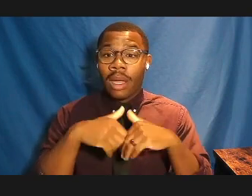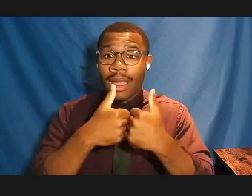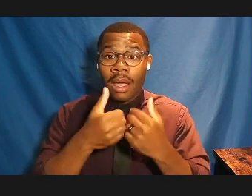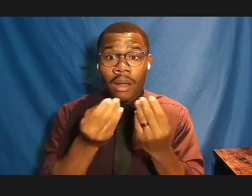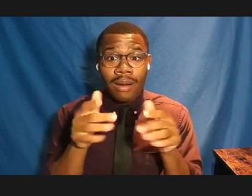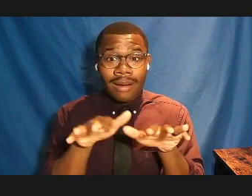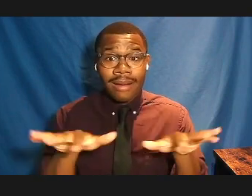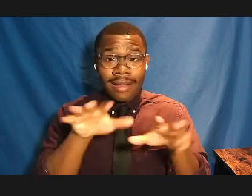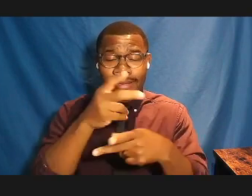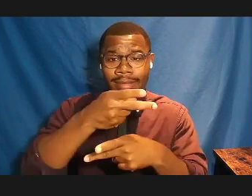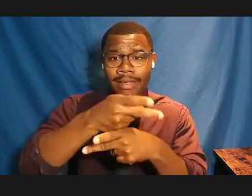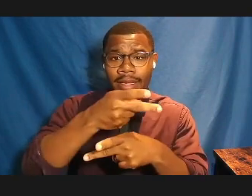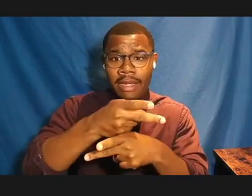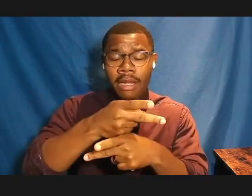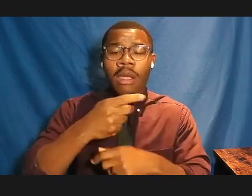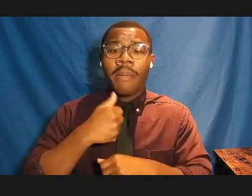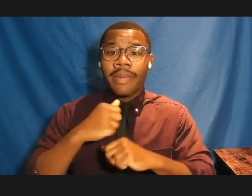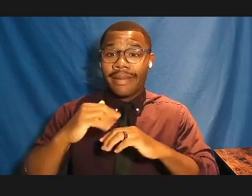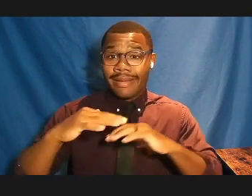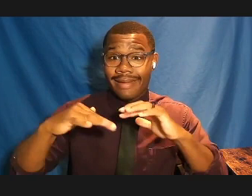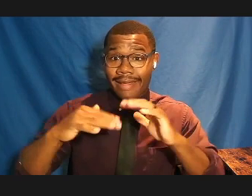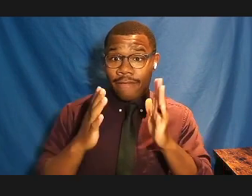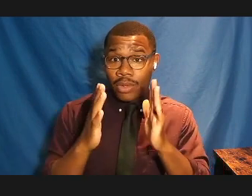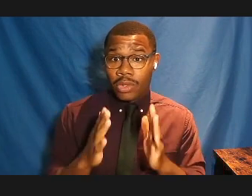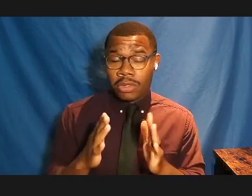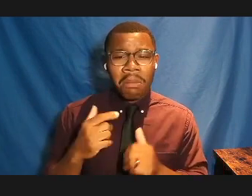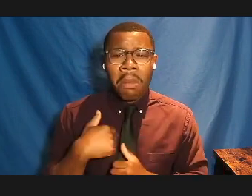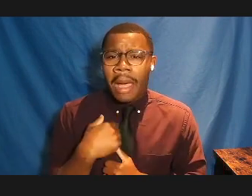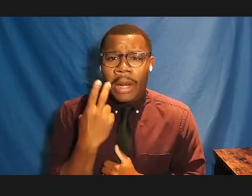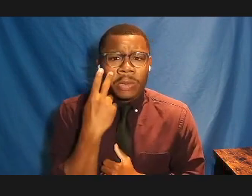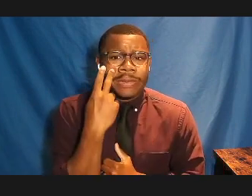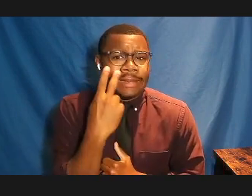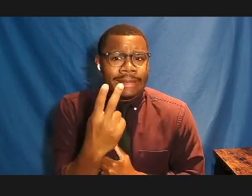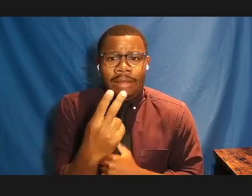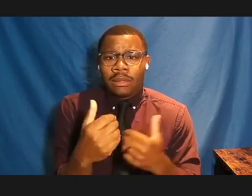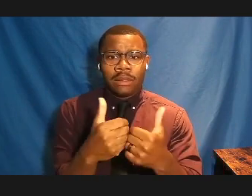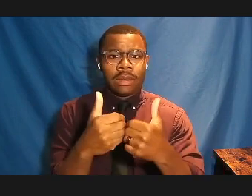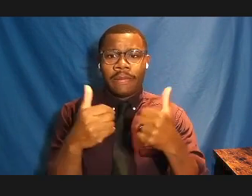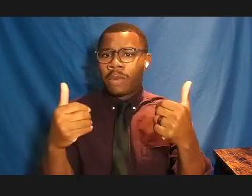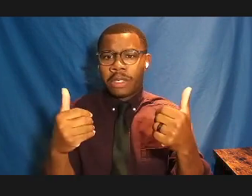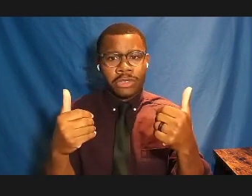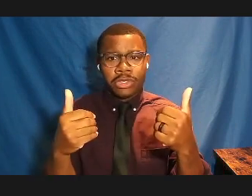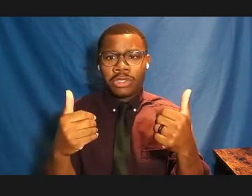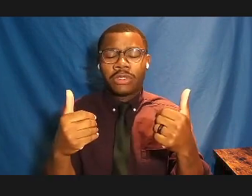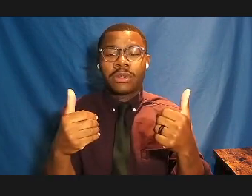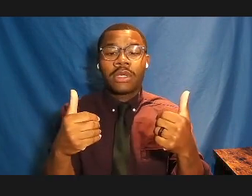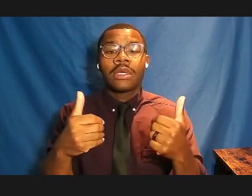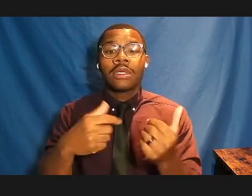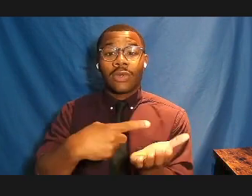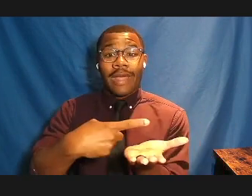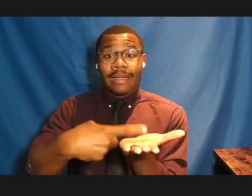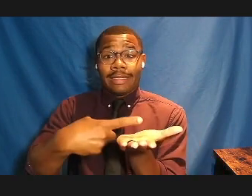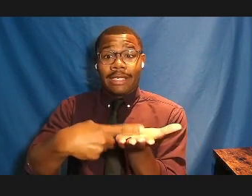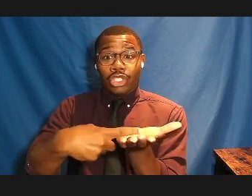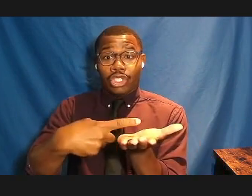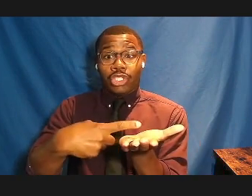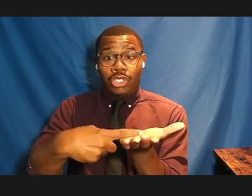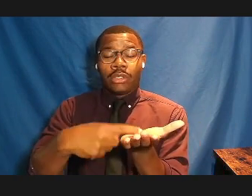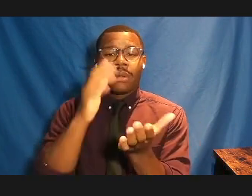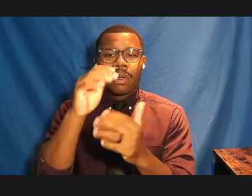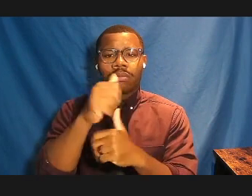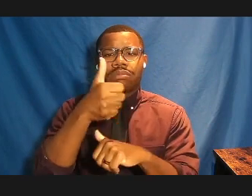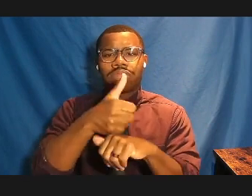don't really see a separation. So the discussion is going to be framed a little bit different, coming from,